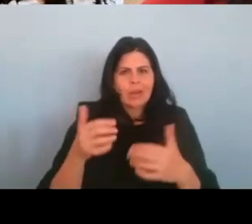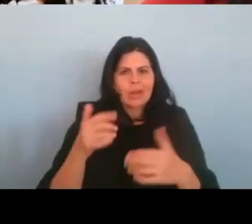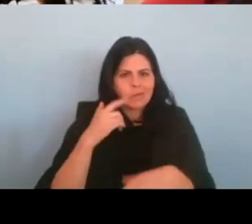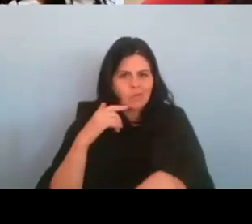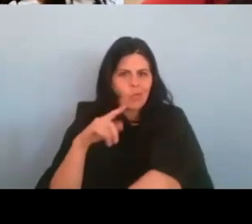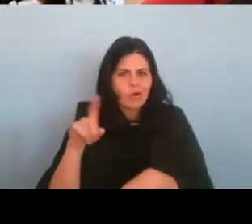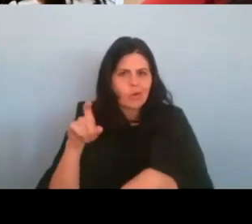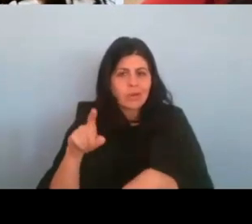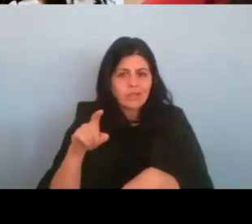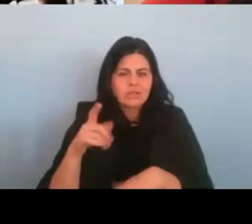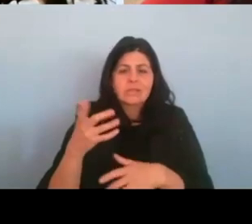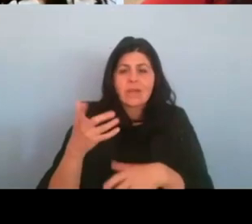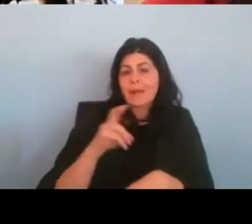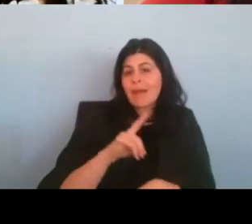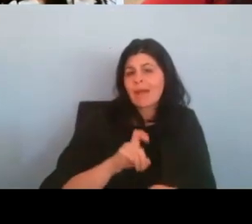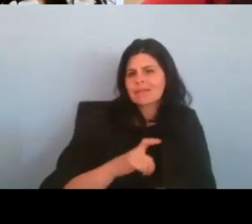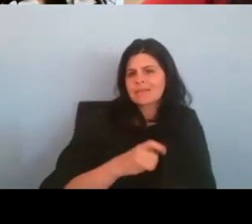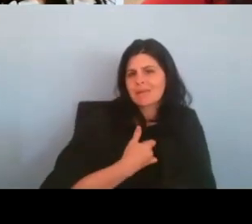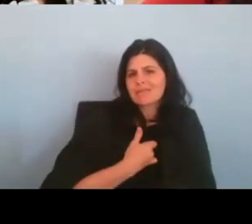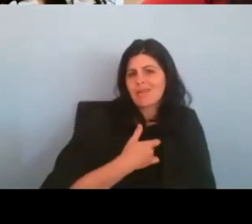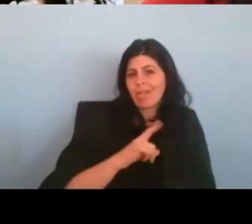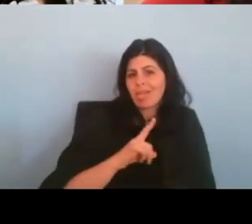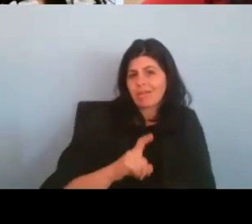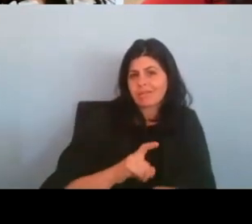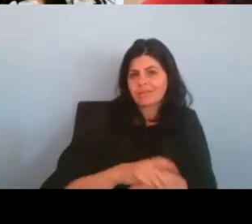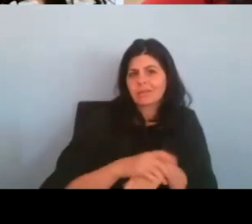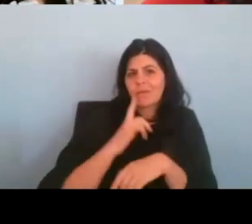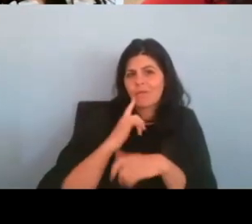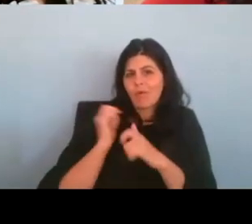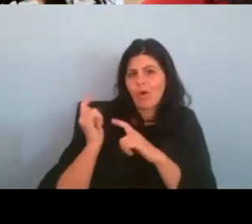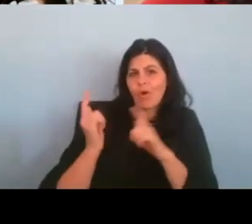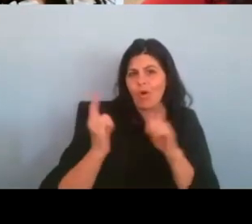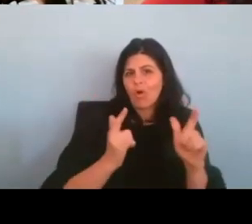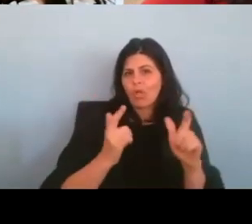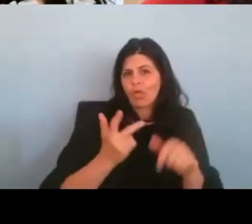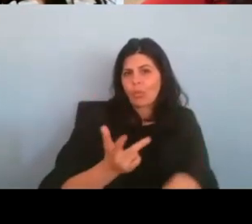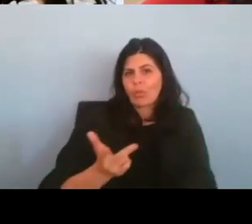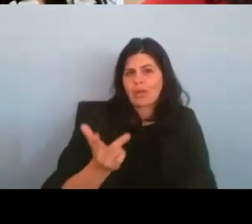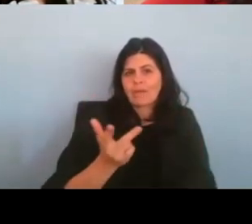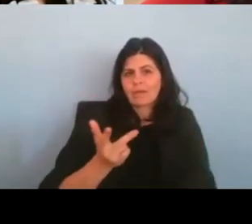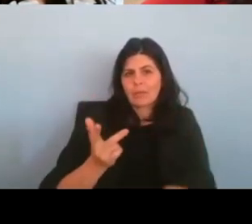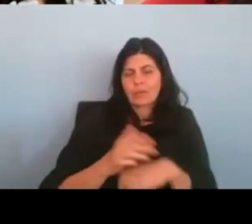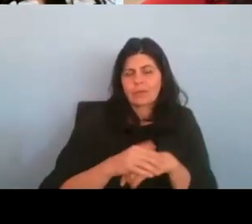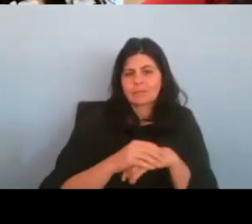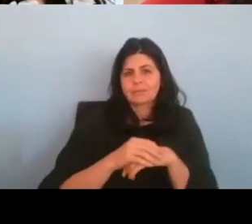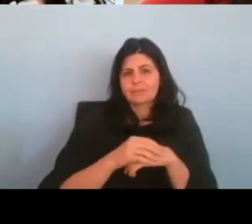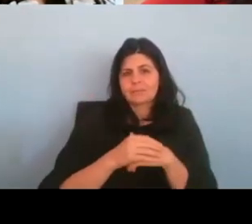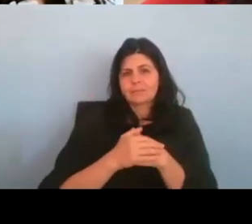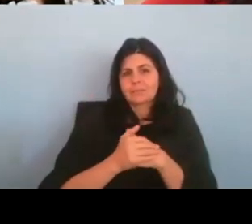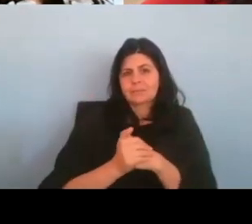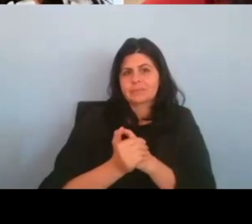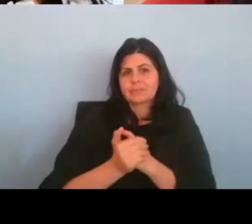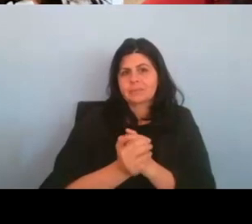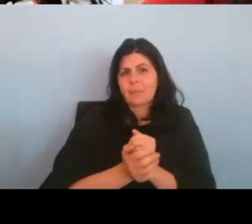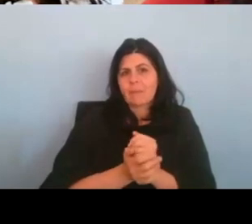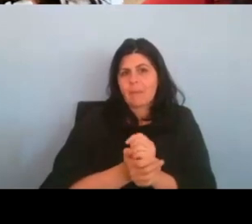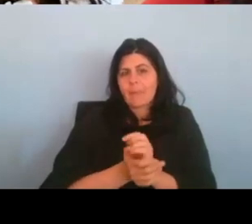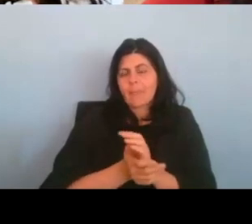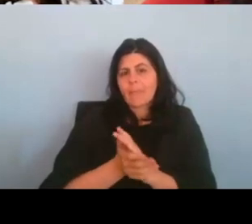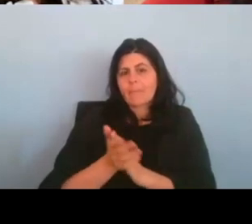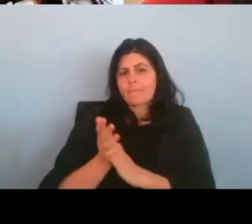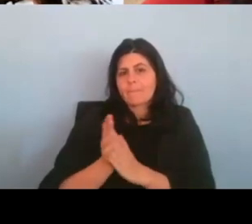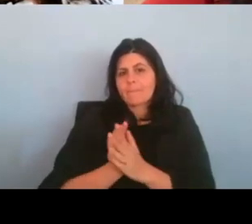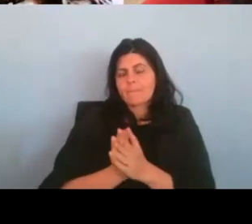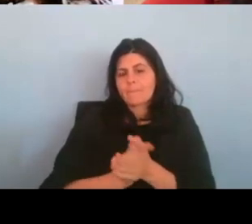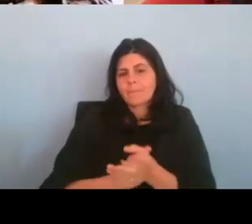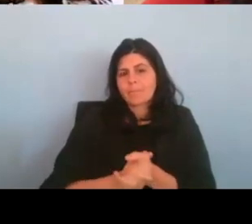I'd like to ask a question for all three of you. And that is, what do you hope viewers